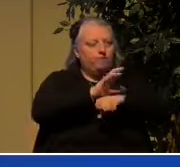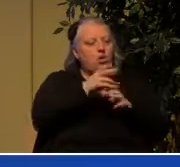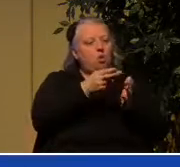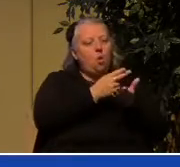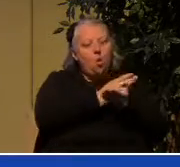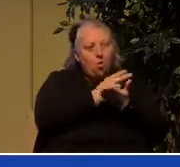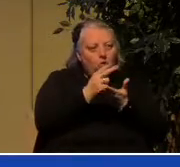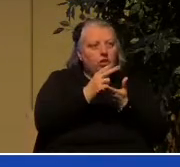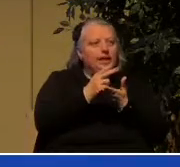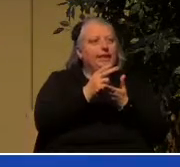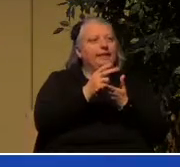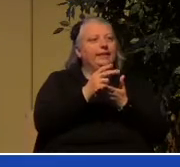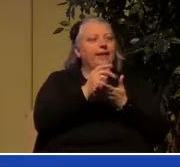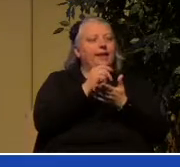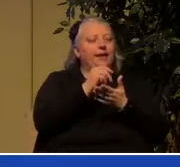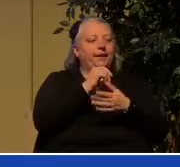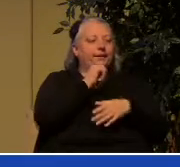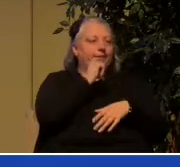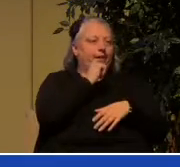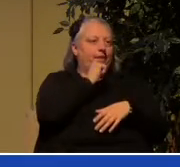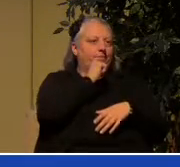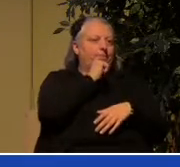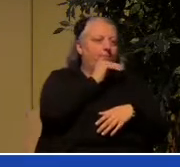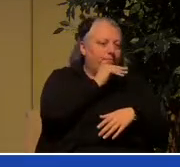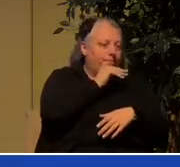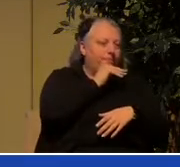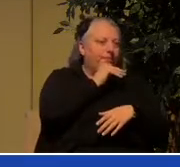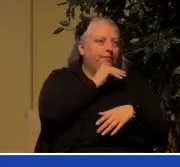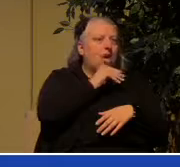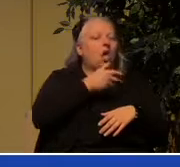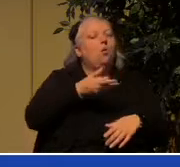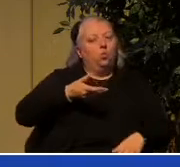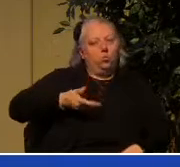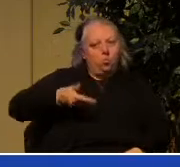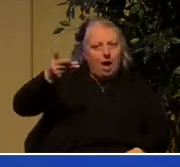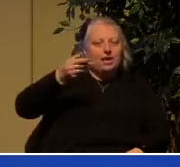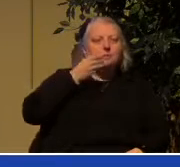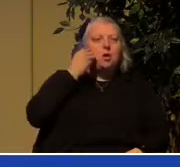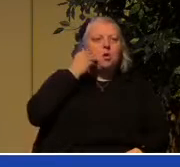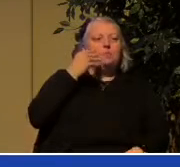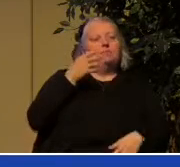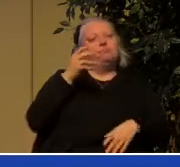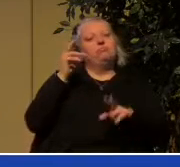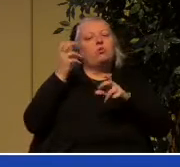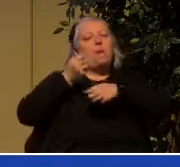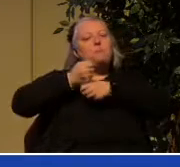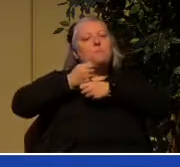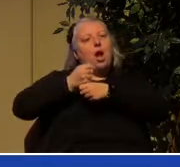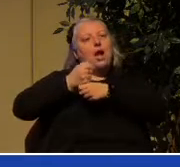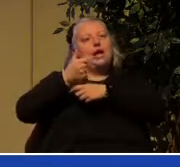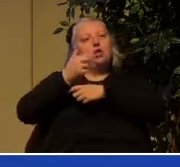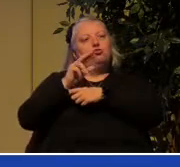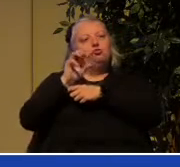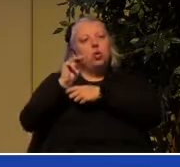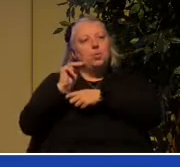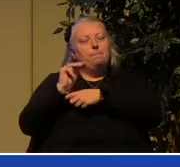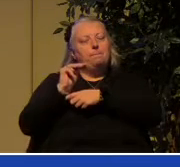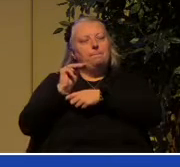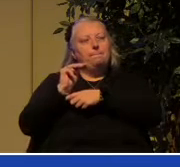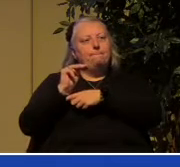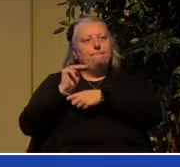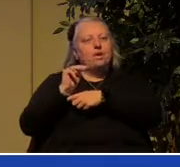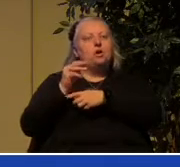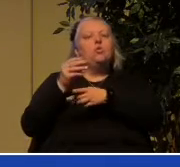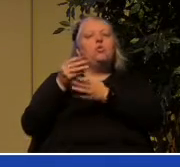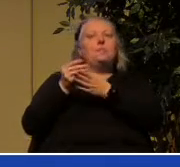or blemish or spot welcoming home the bridegroom who has bought them with his